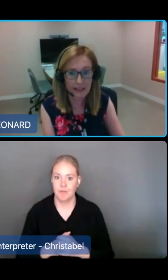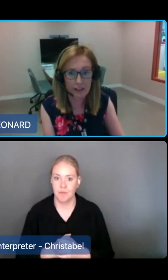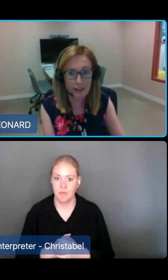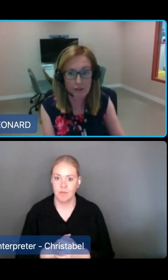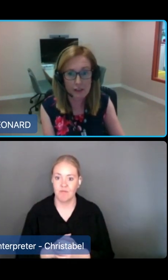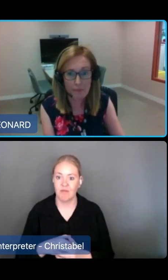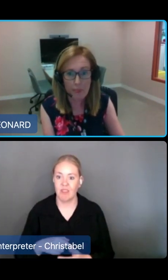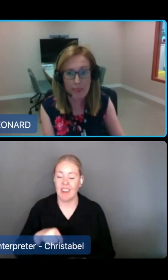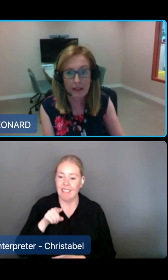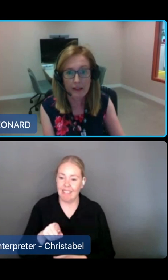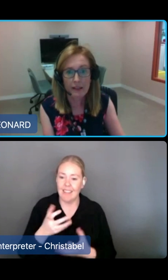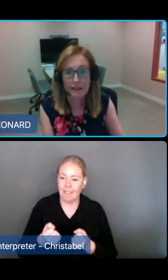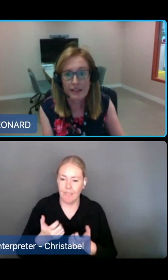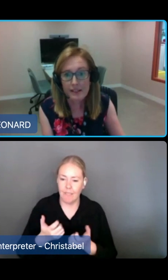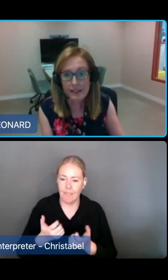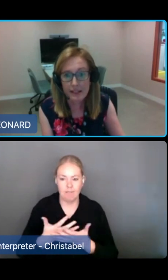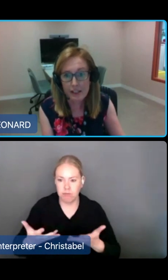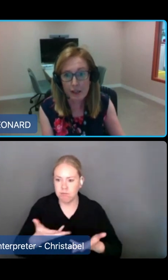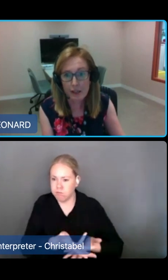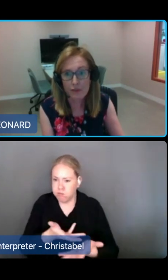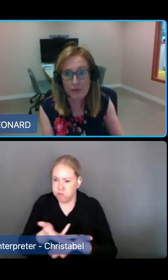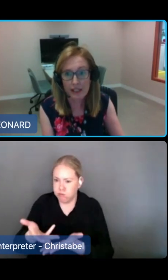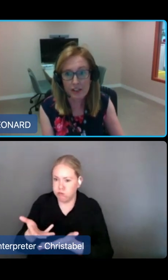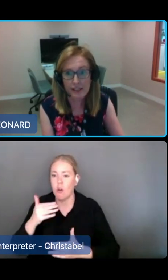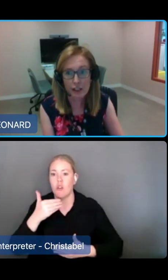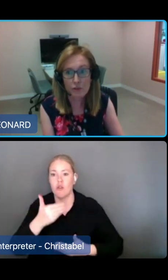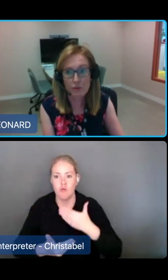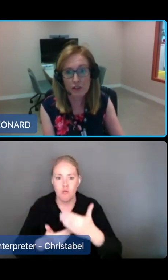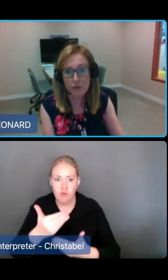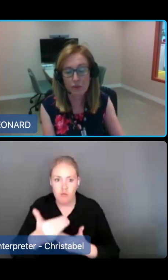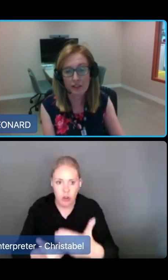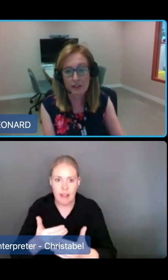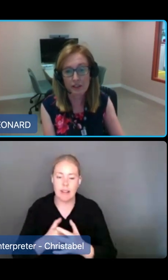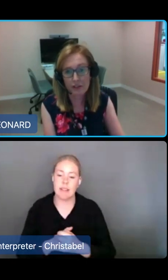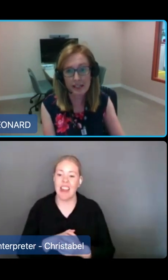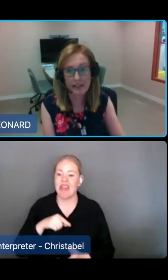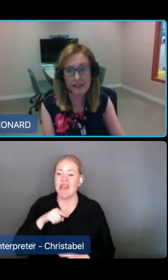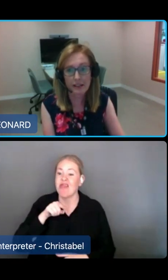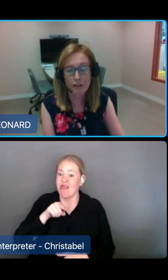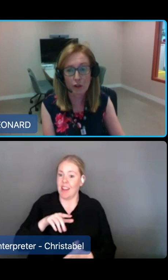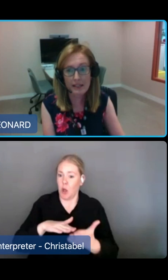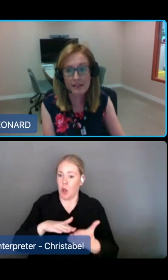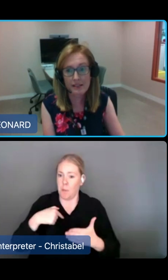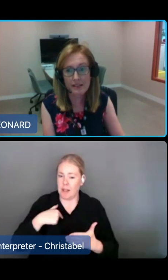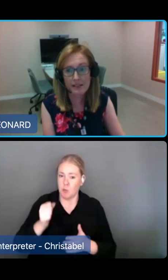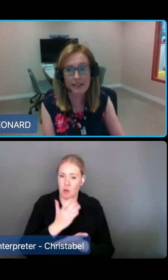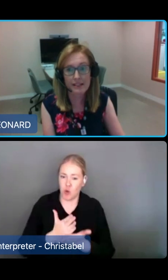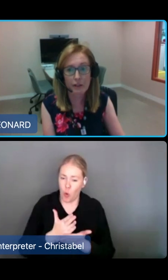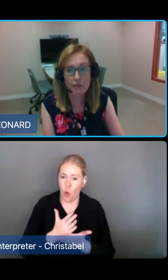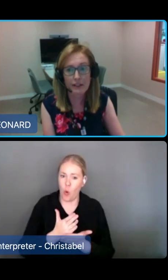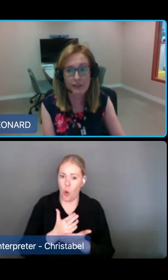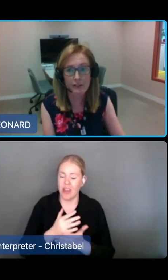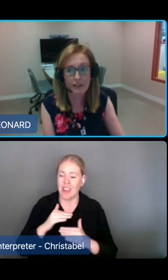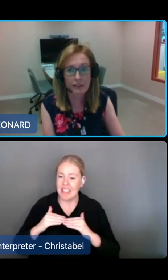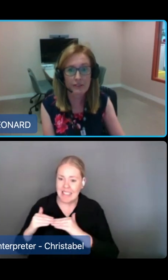their families and carers. This in-depth consultation has helped to ensure that the final standards are robust and reflect